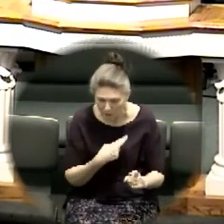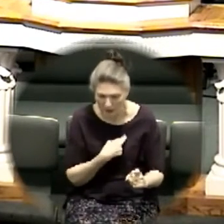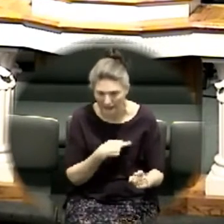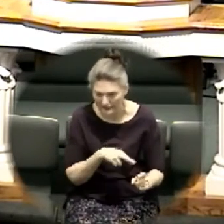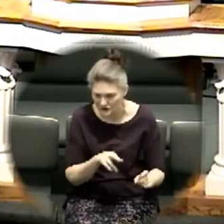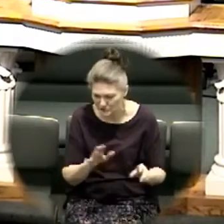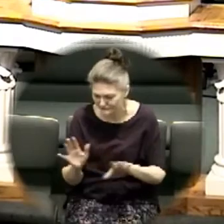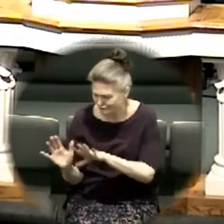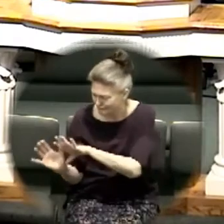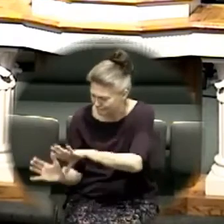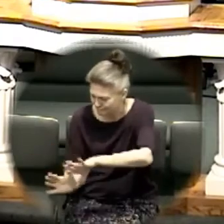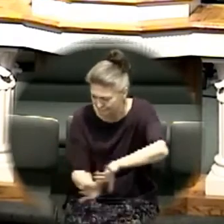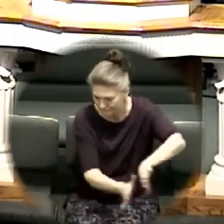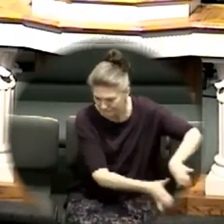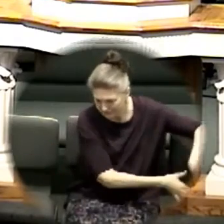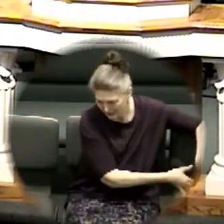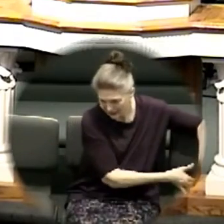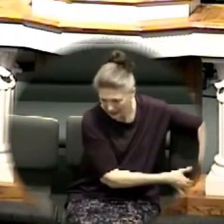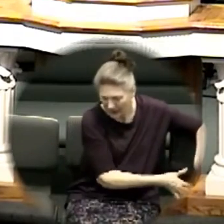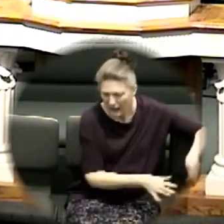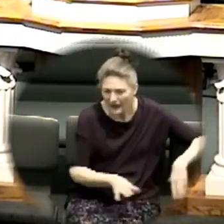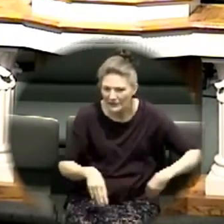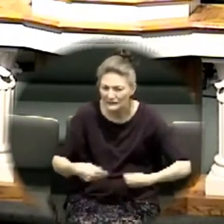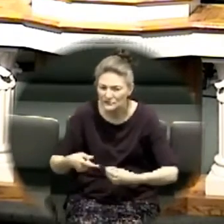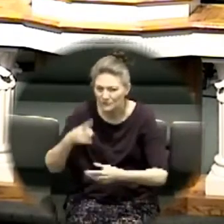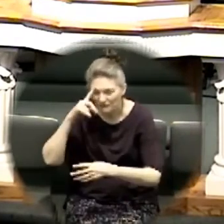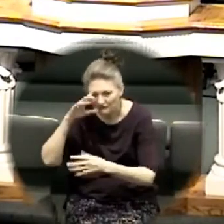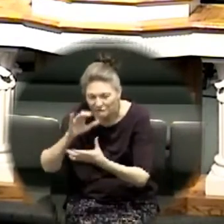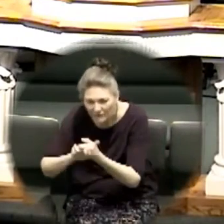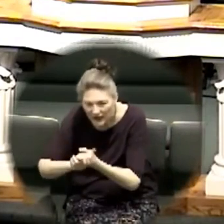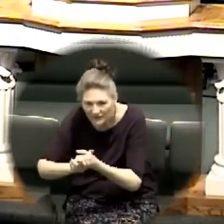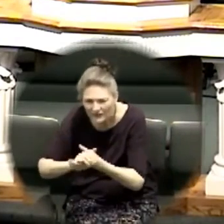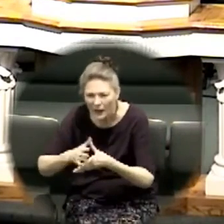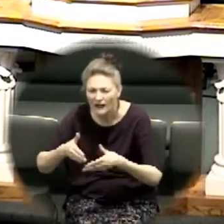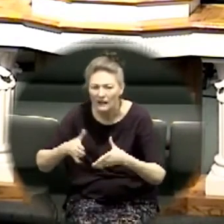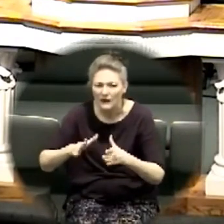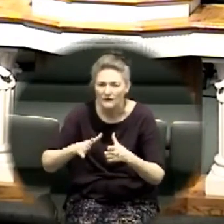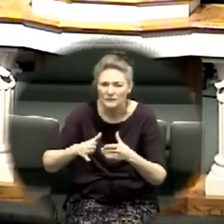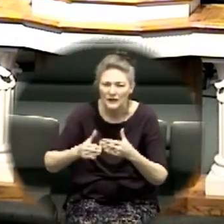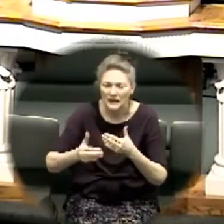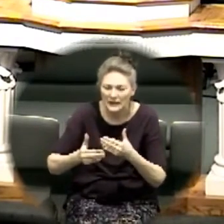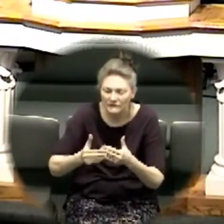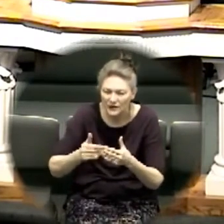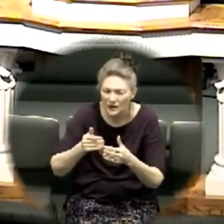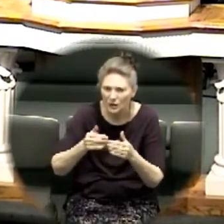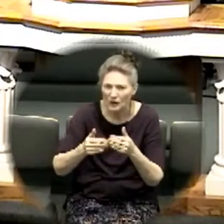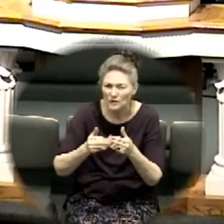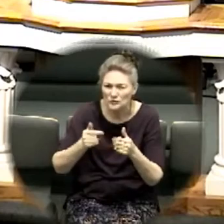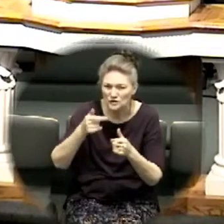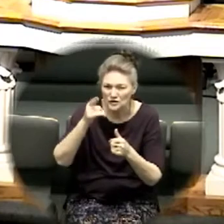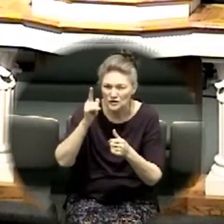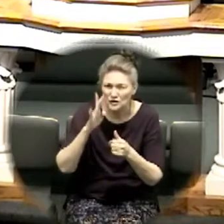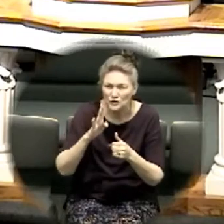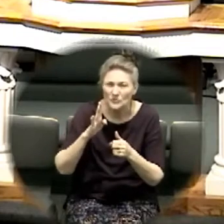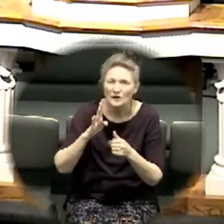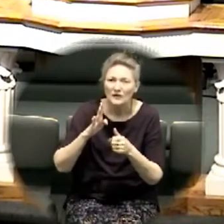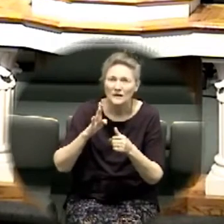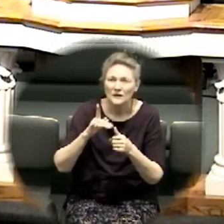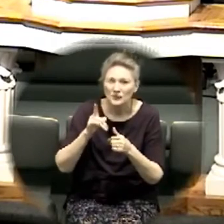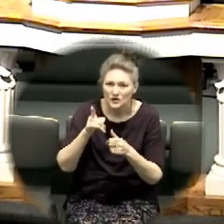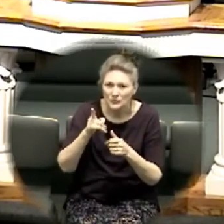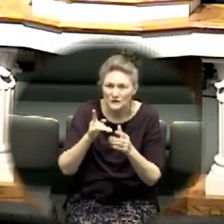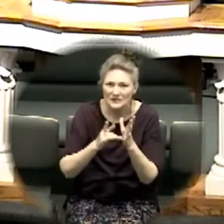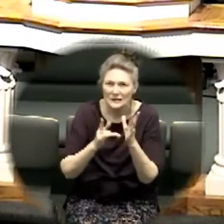religion and give somebody some faith that will allow them to lead them closer to you I declare it in the name of Jesus